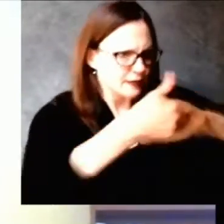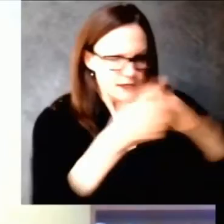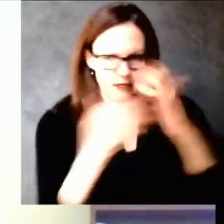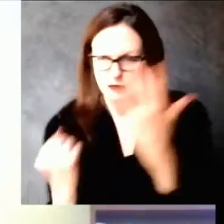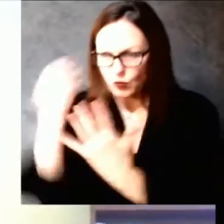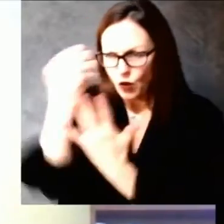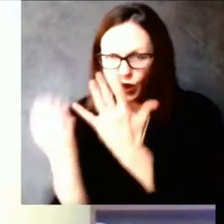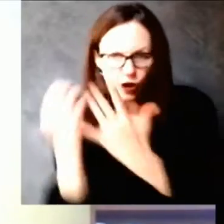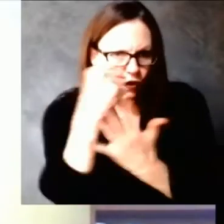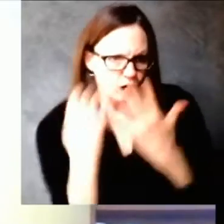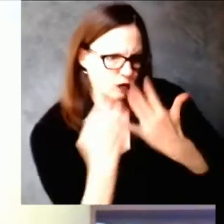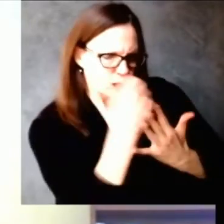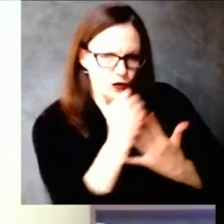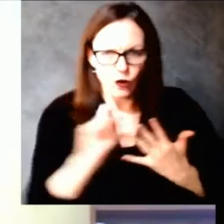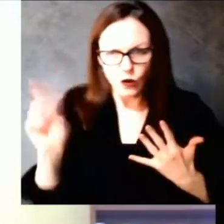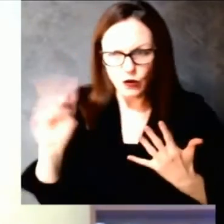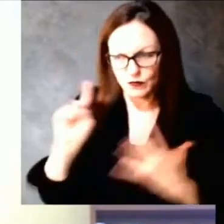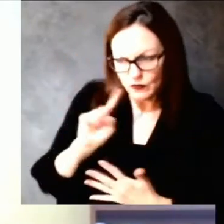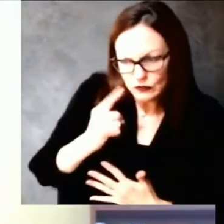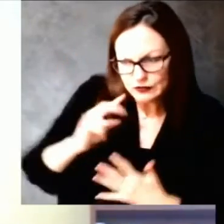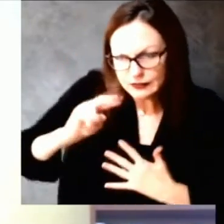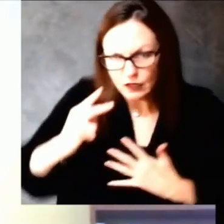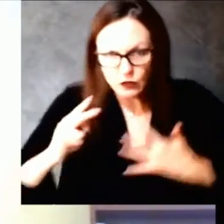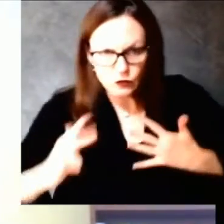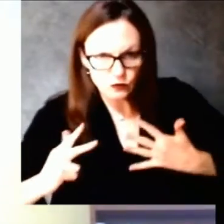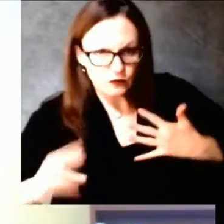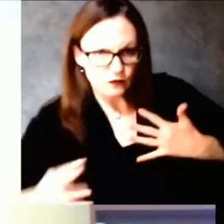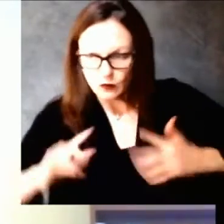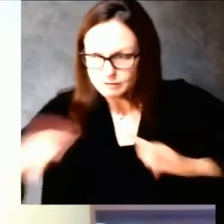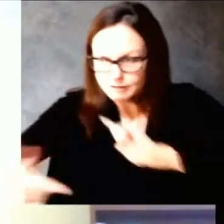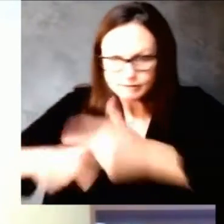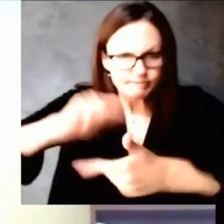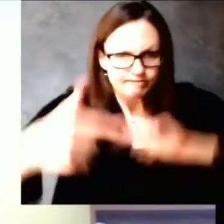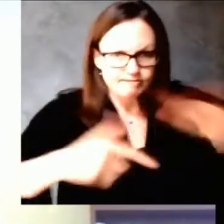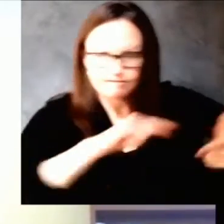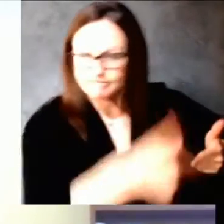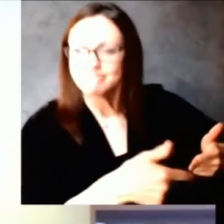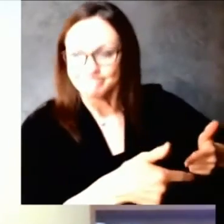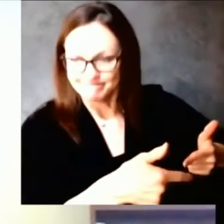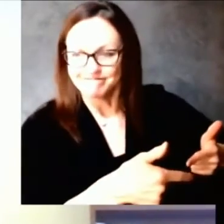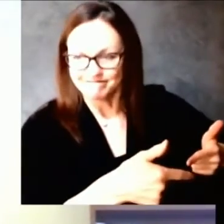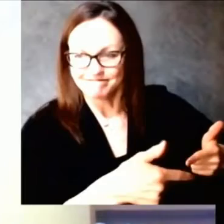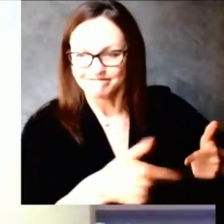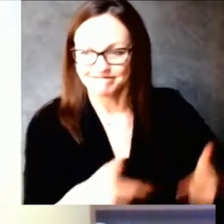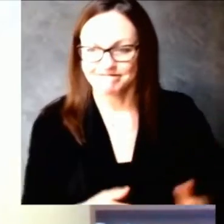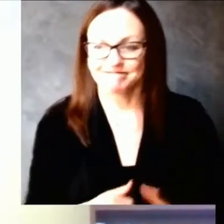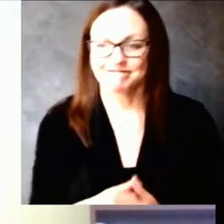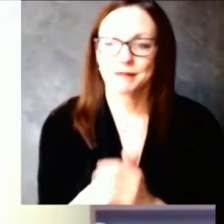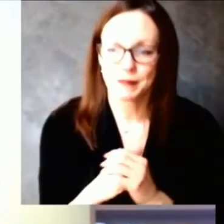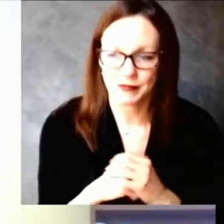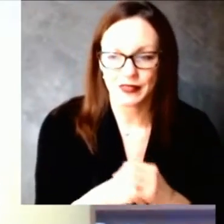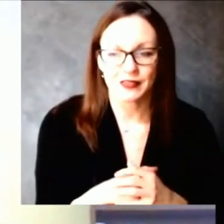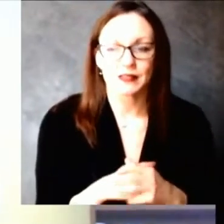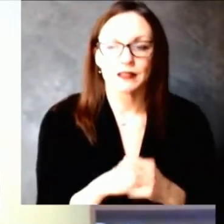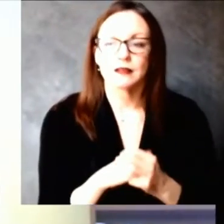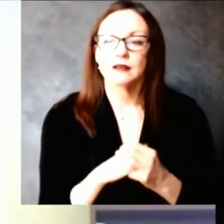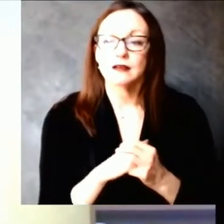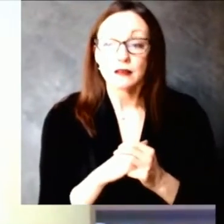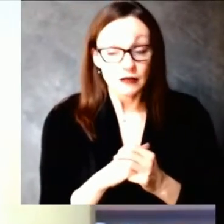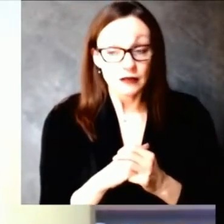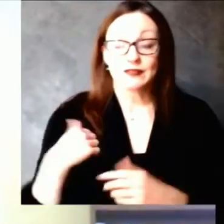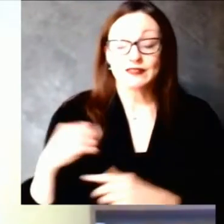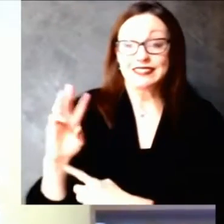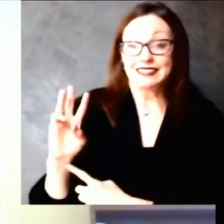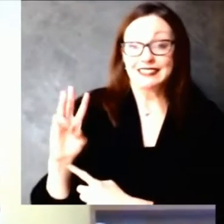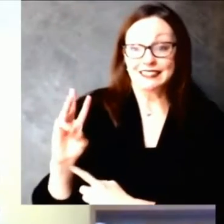support community-based organizations to do vaccine outreach and education. We also aim to